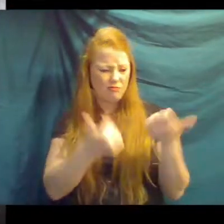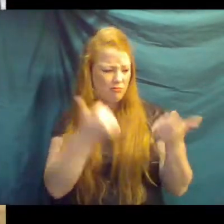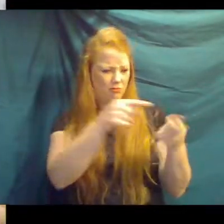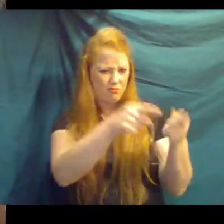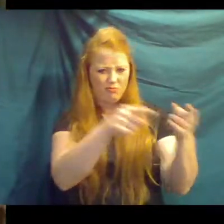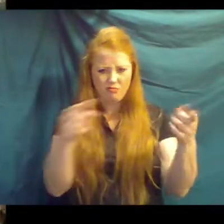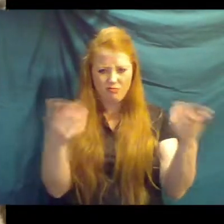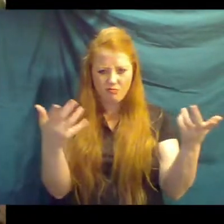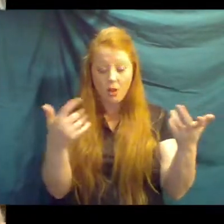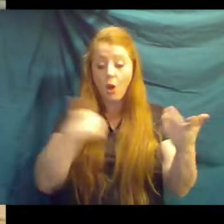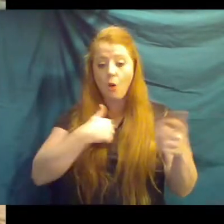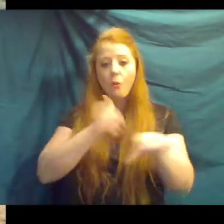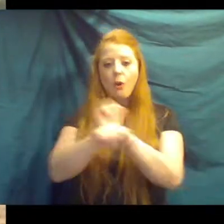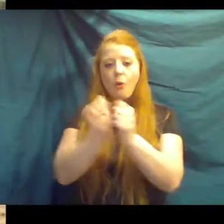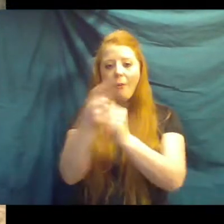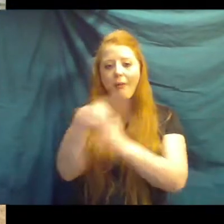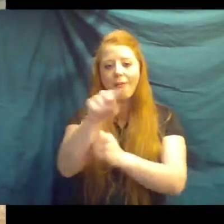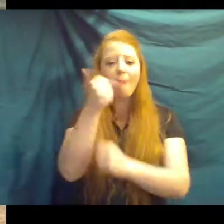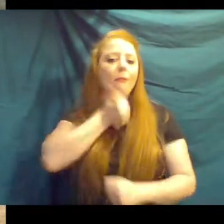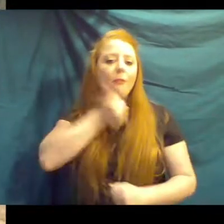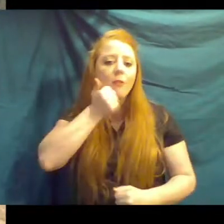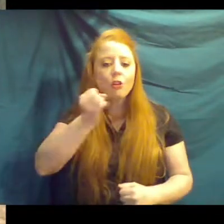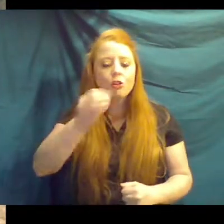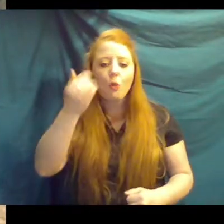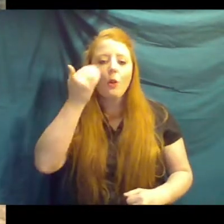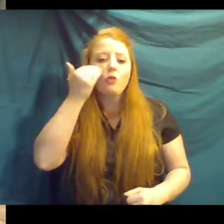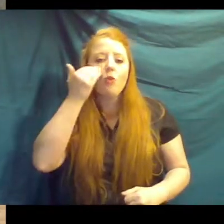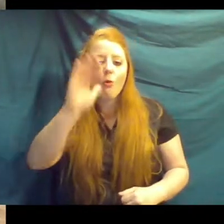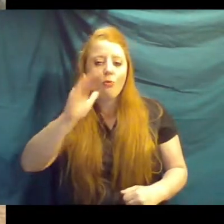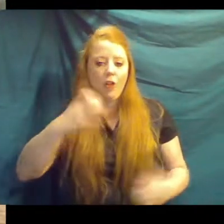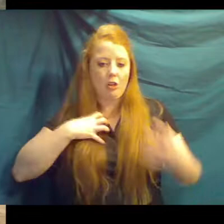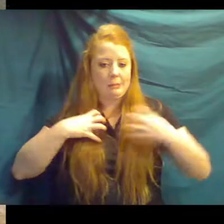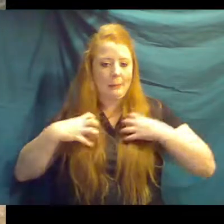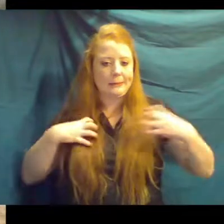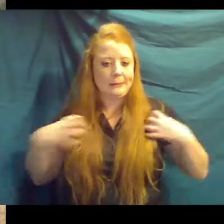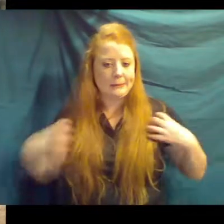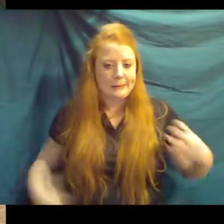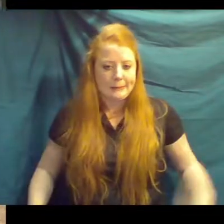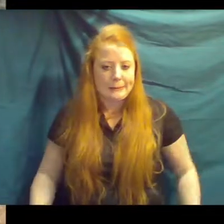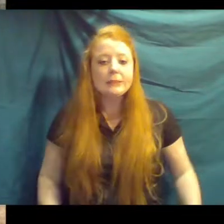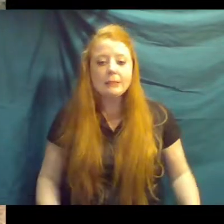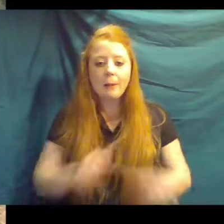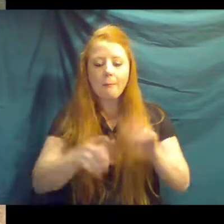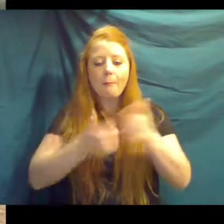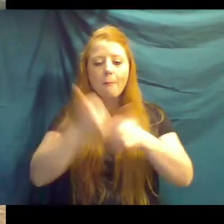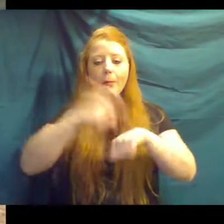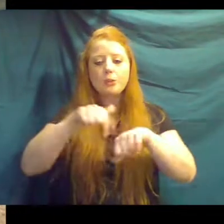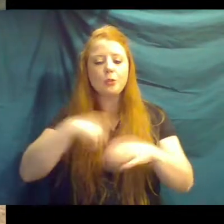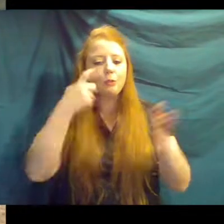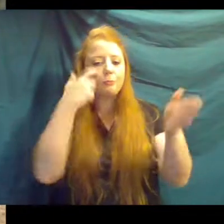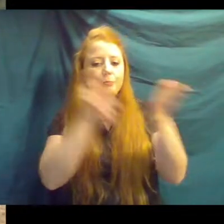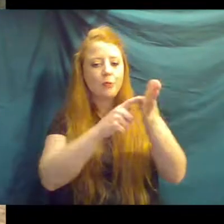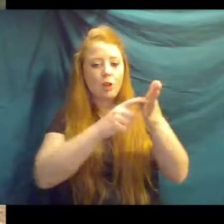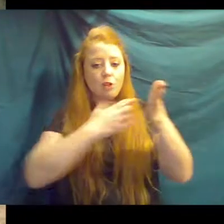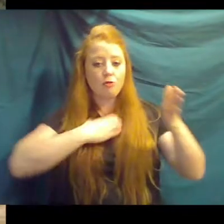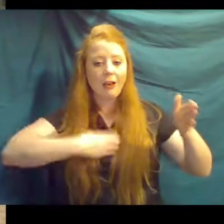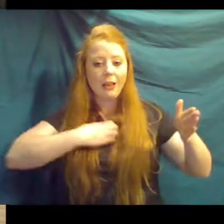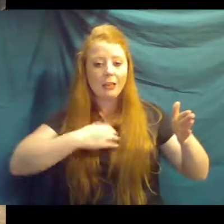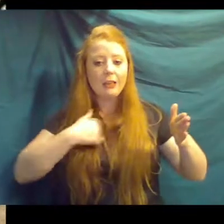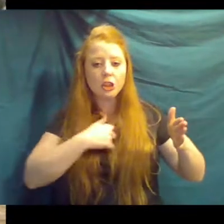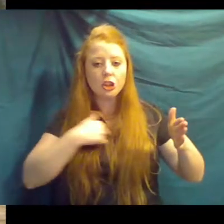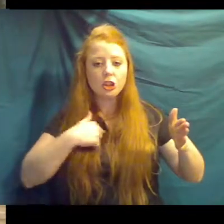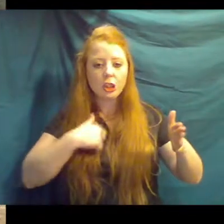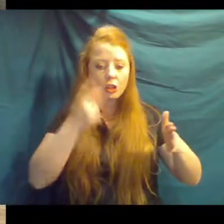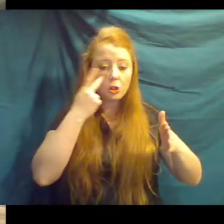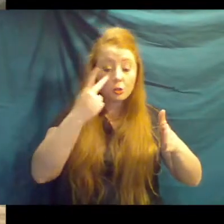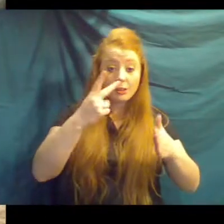For those of us that work with them every day, it's very easy for us to just look at them and know. But primarily we go by the markings on their chest. So if you can see